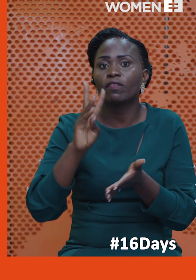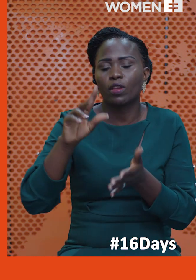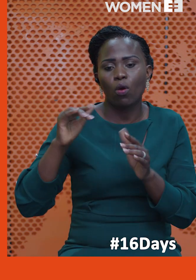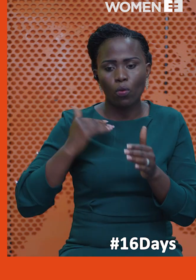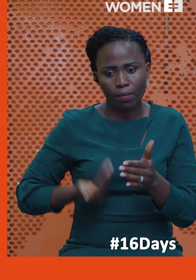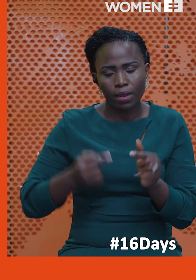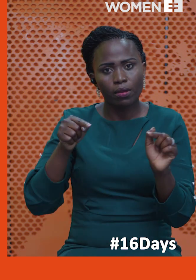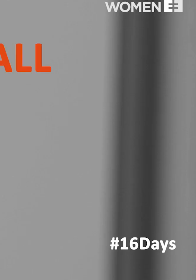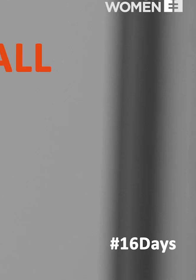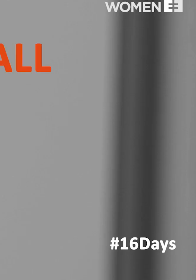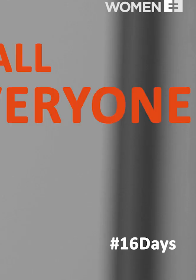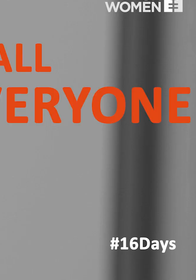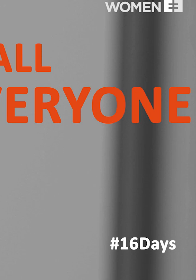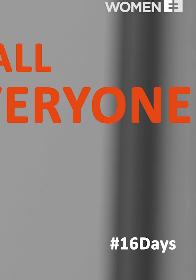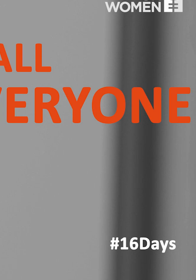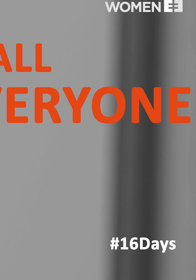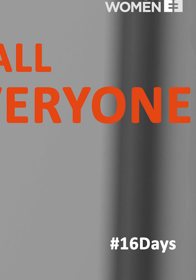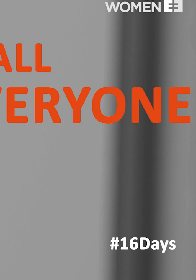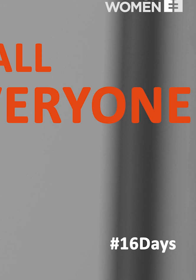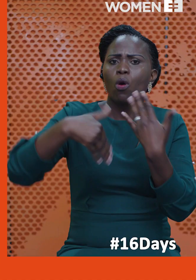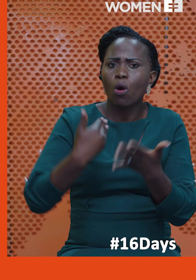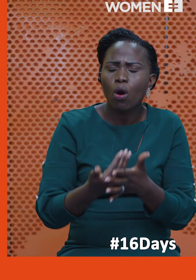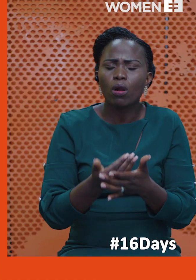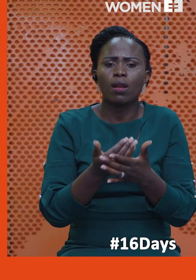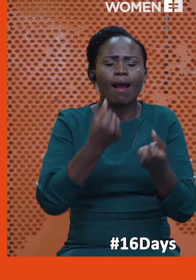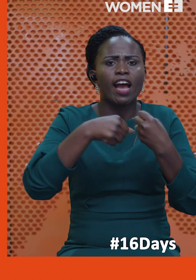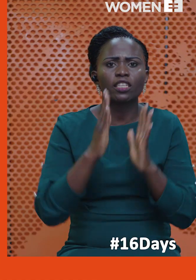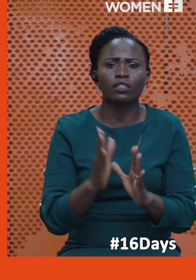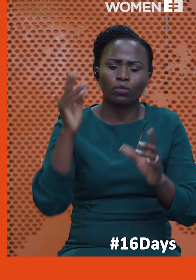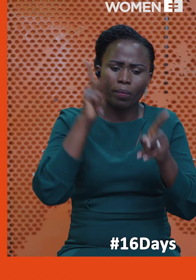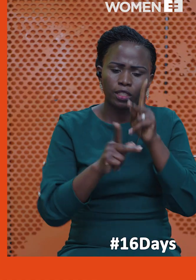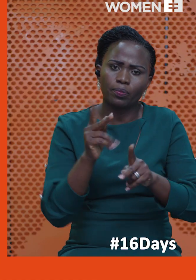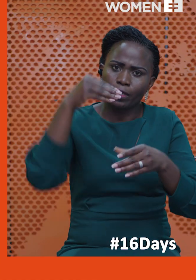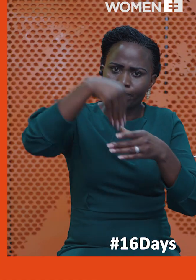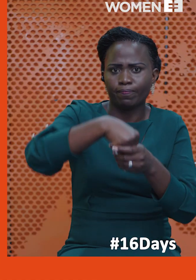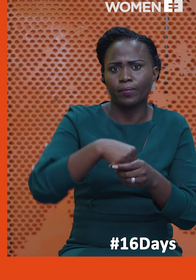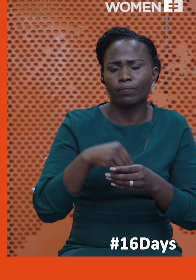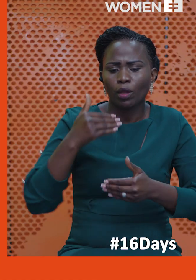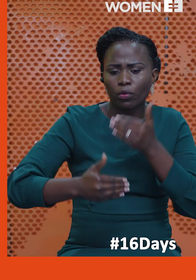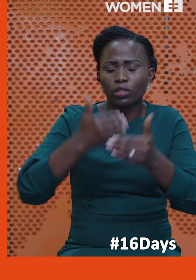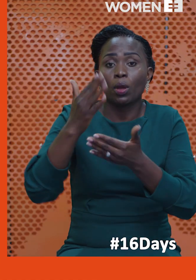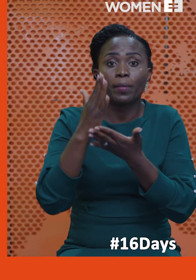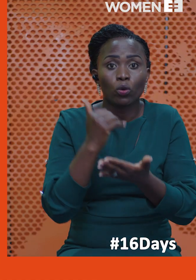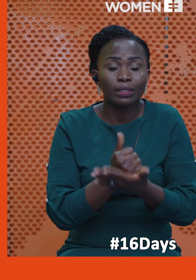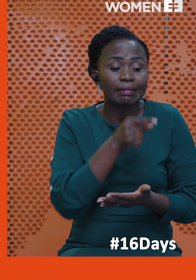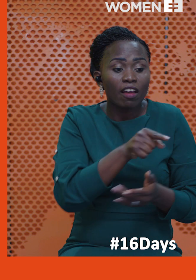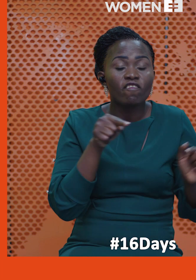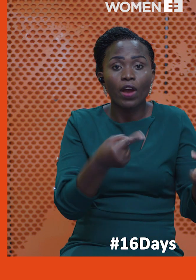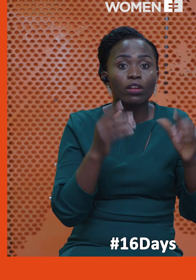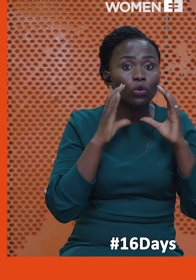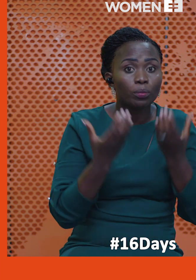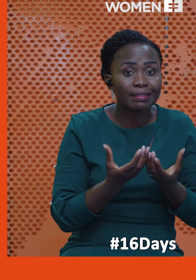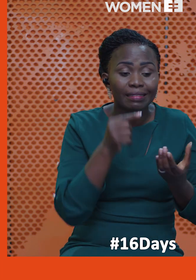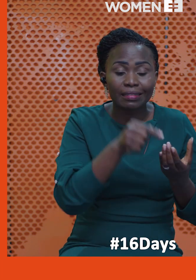violence against women and a call to everyone, to all the actors to take part in these processes because a